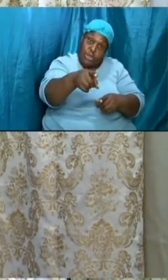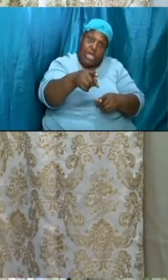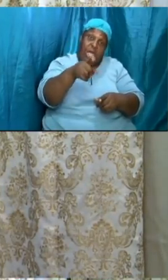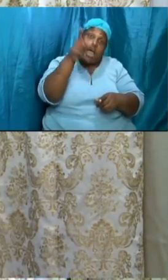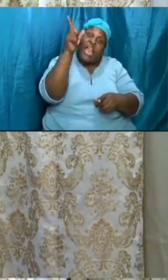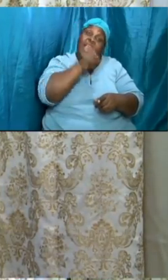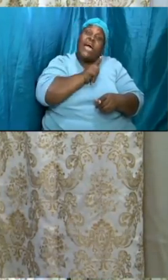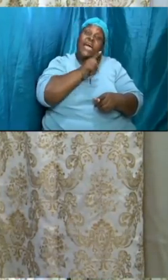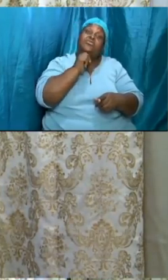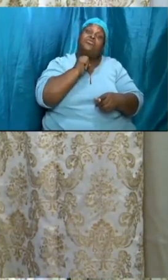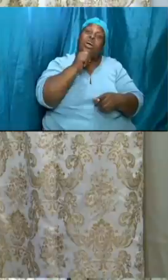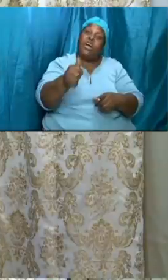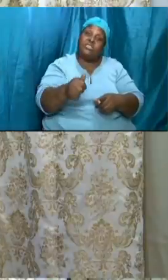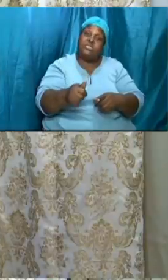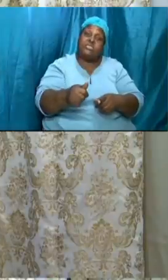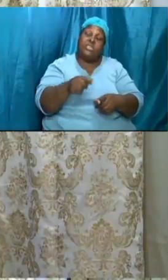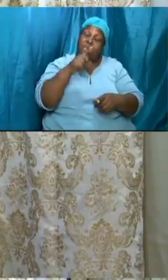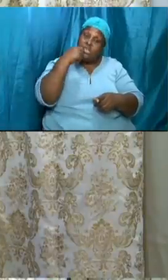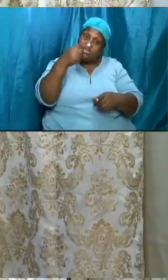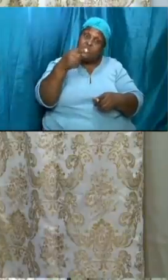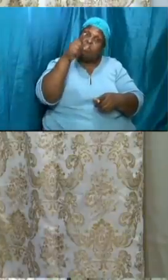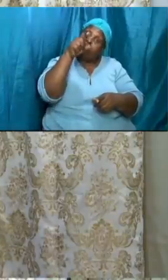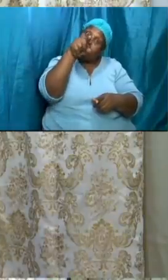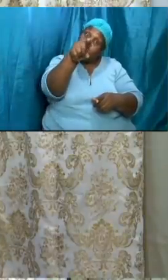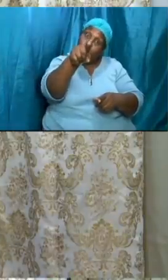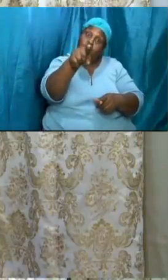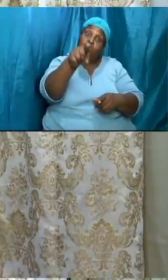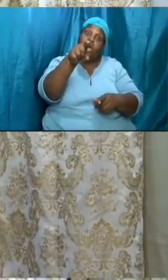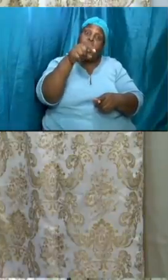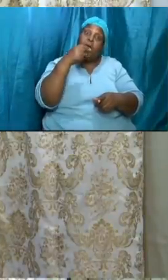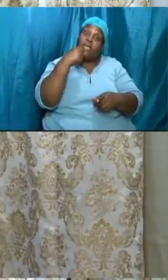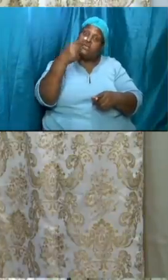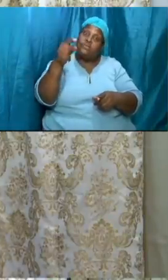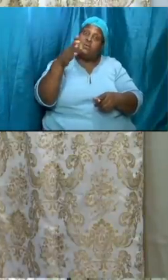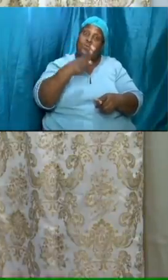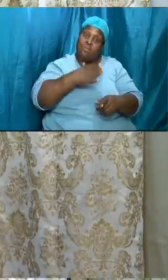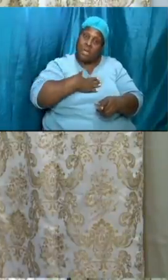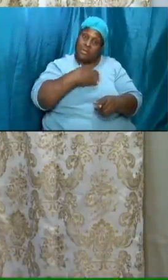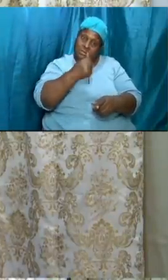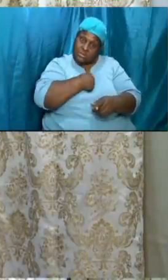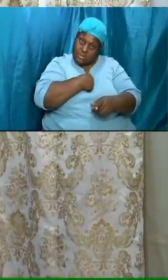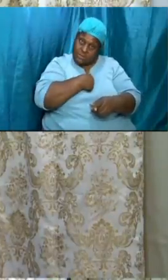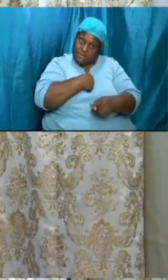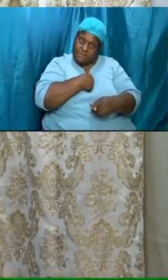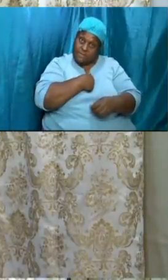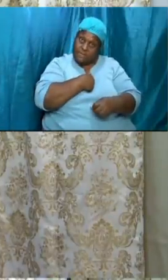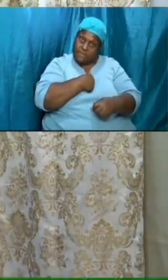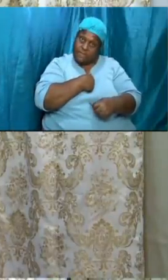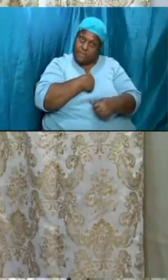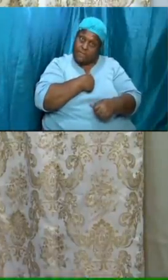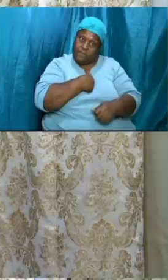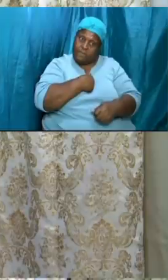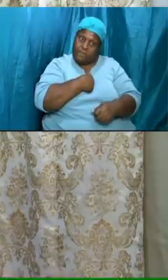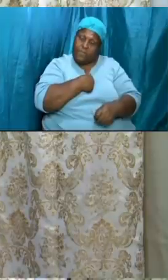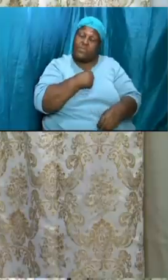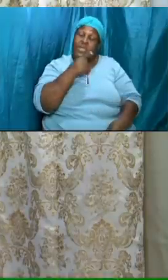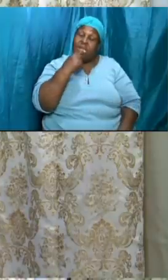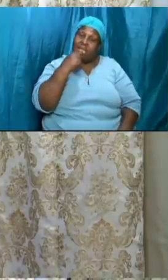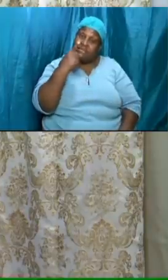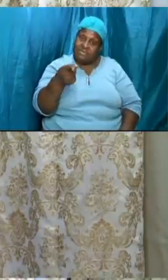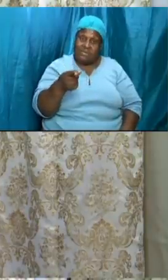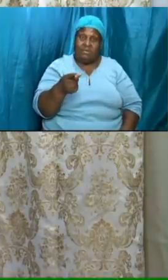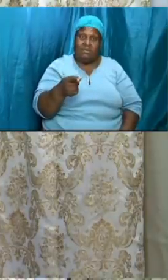lie not i speak to you and i speak to myself yes and i say